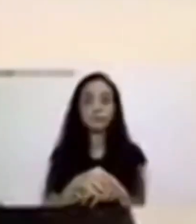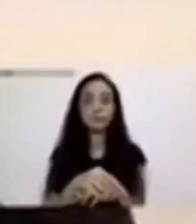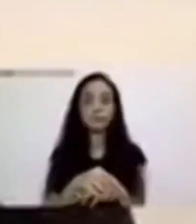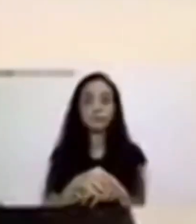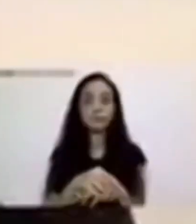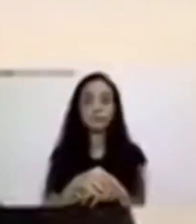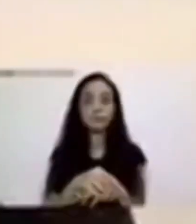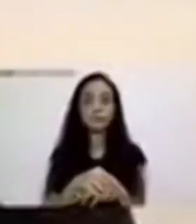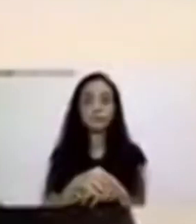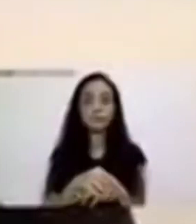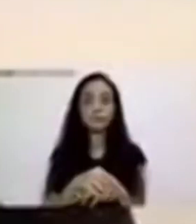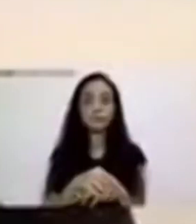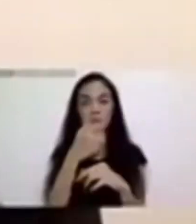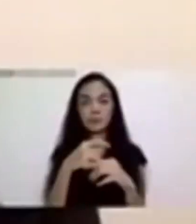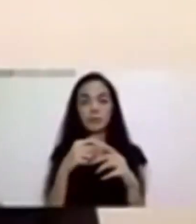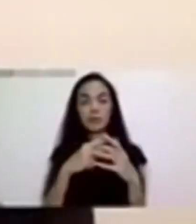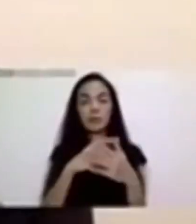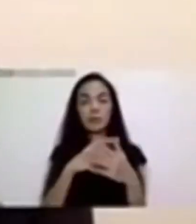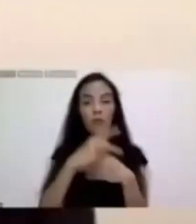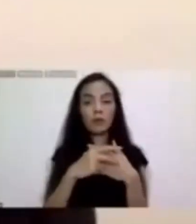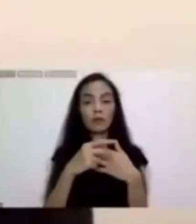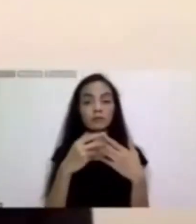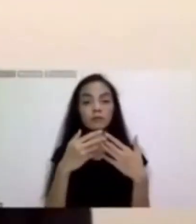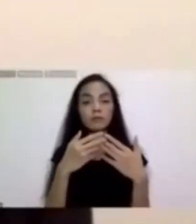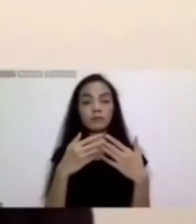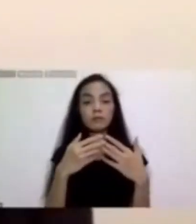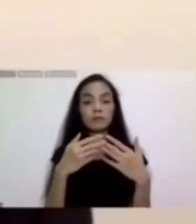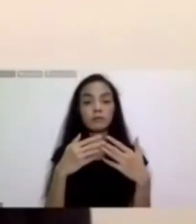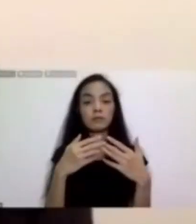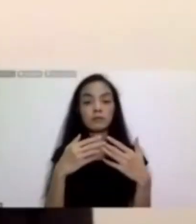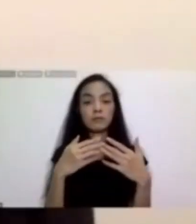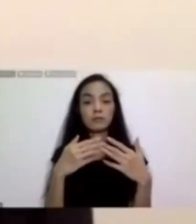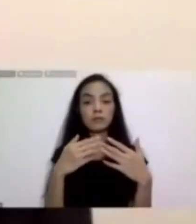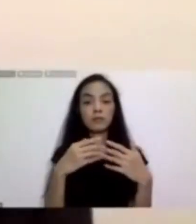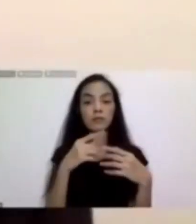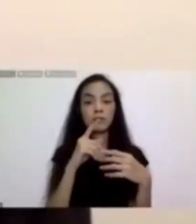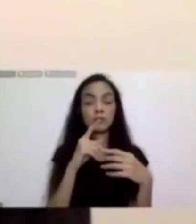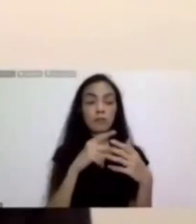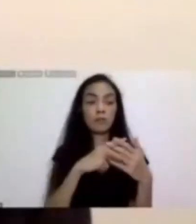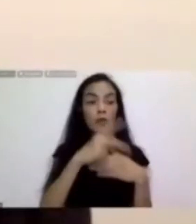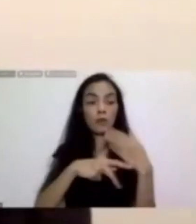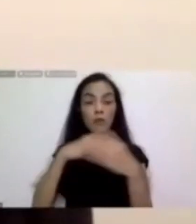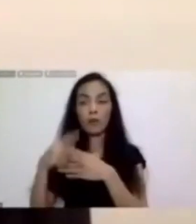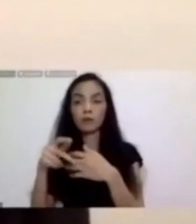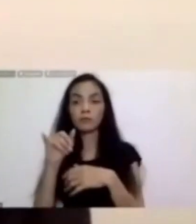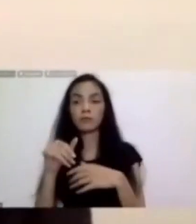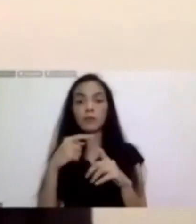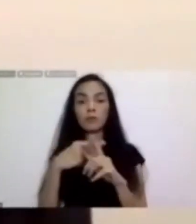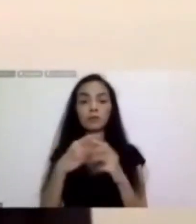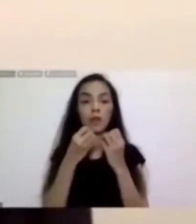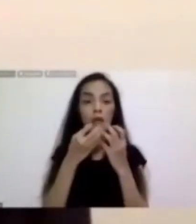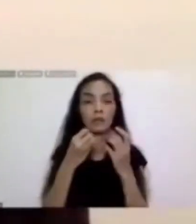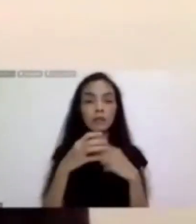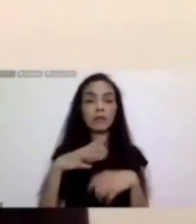temporary public projects, MAP also runs workshops, teaches graduate and undergraduate students, consult